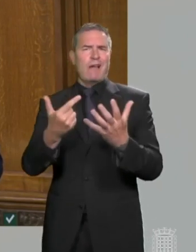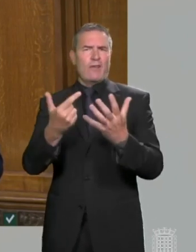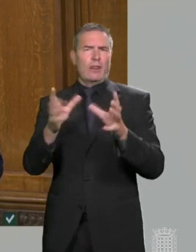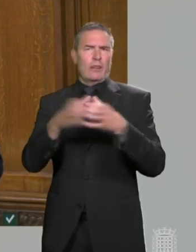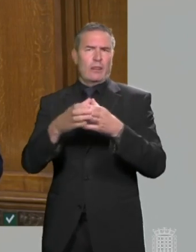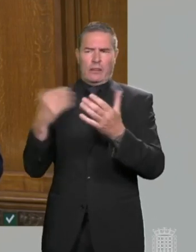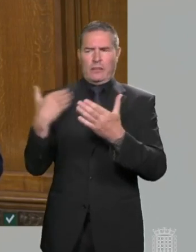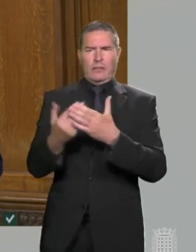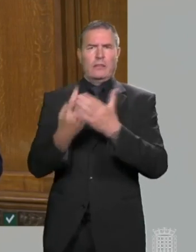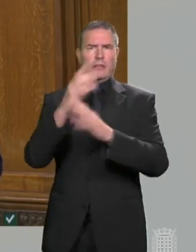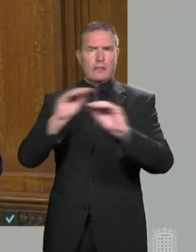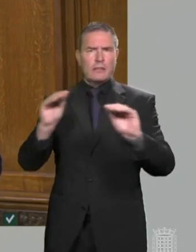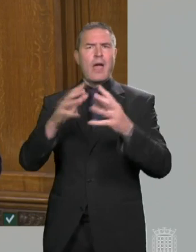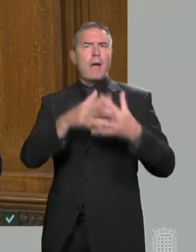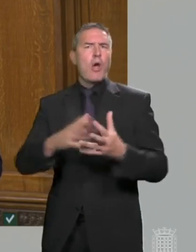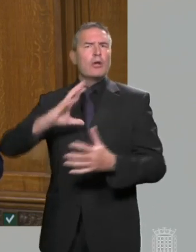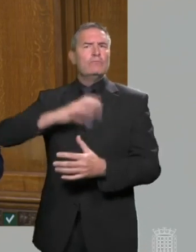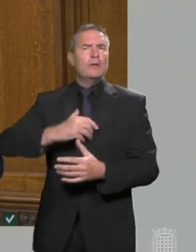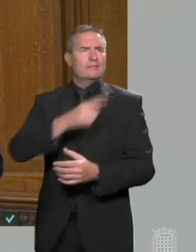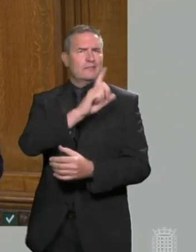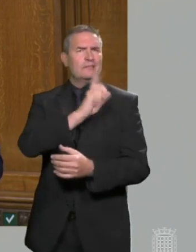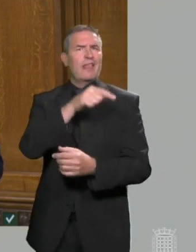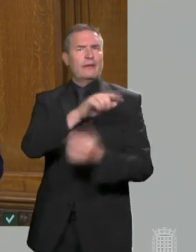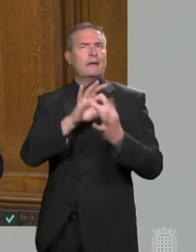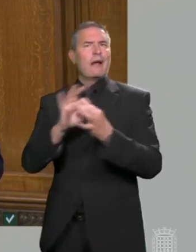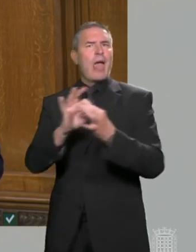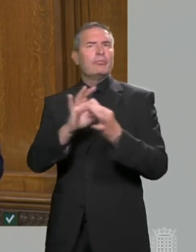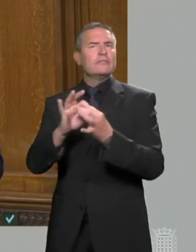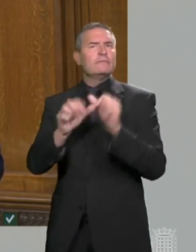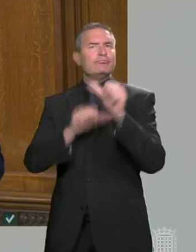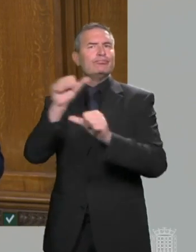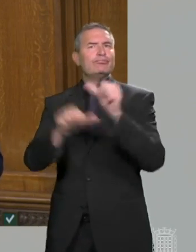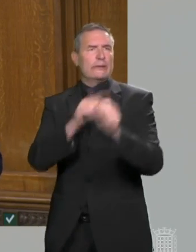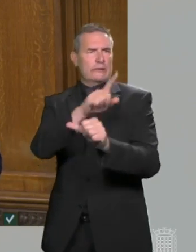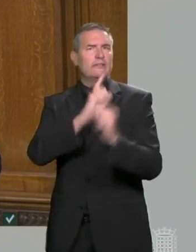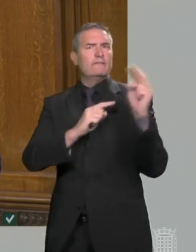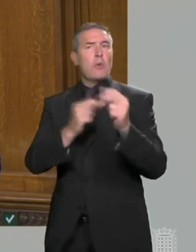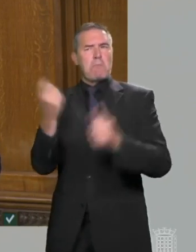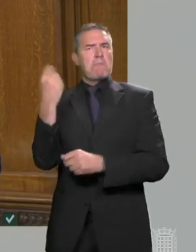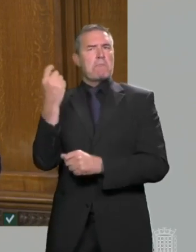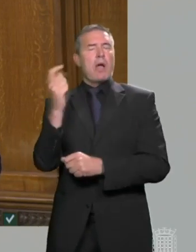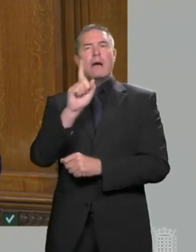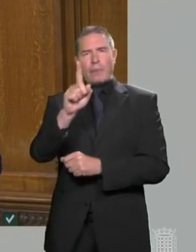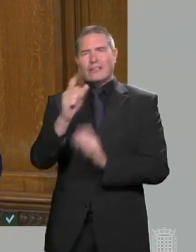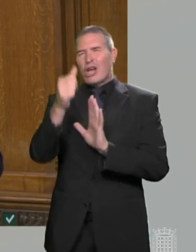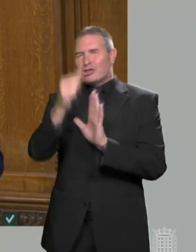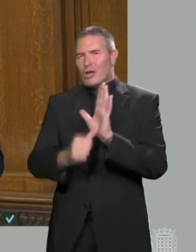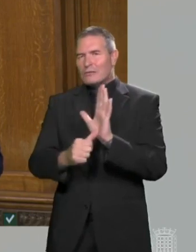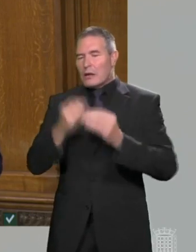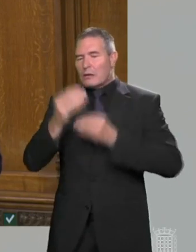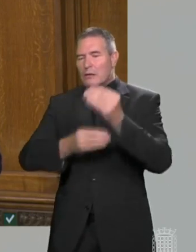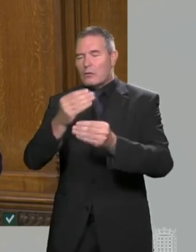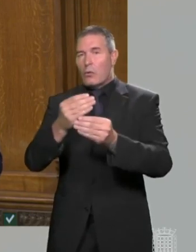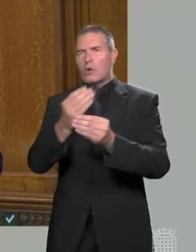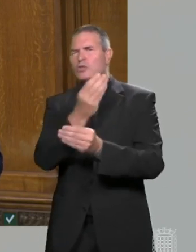which I know President Biden described as extremely collaborative and successful. In taking forward the agenda, and in particular that